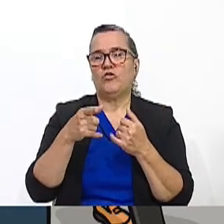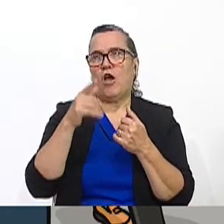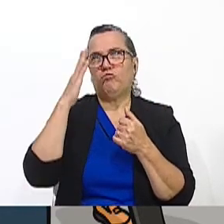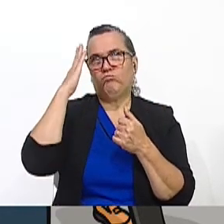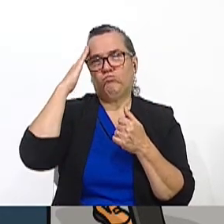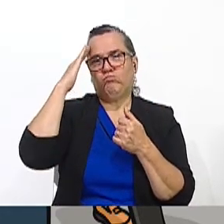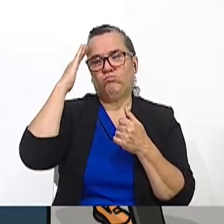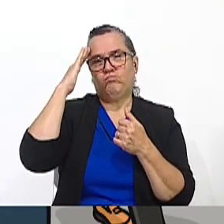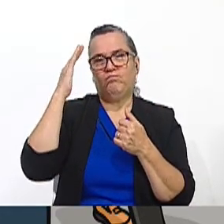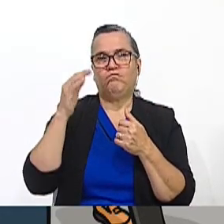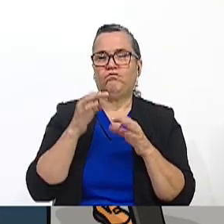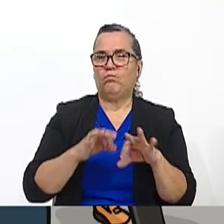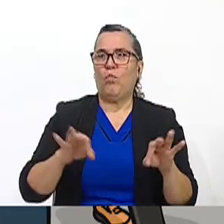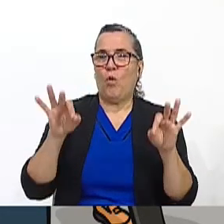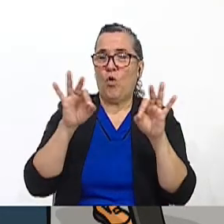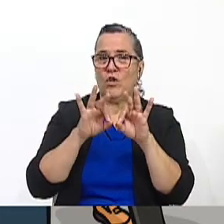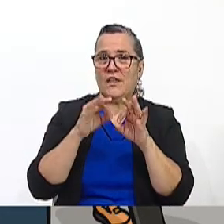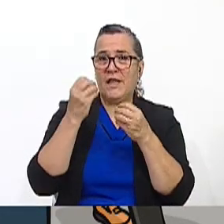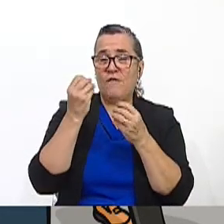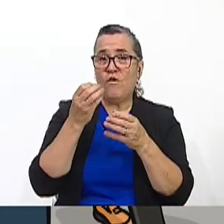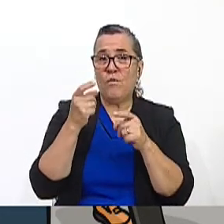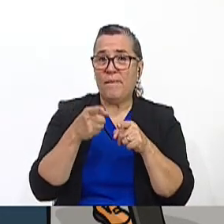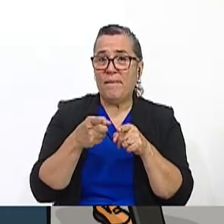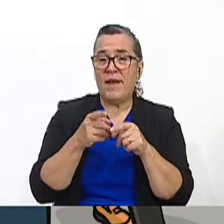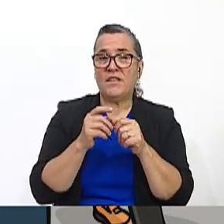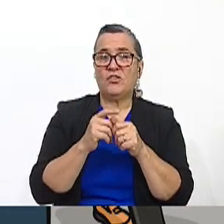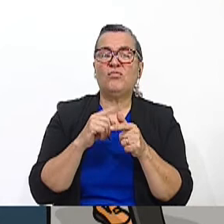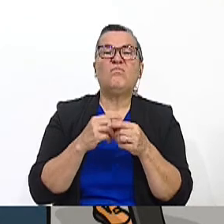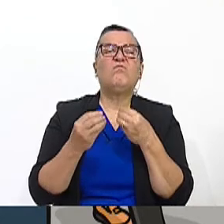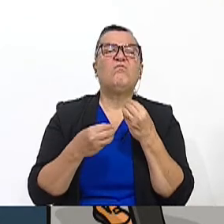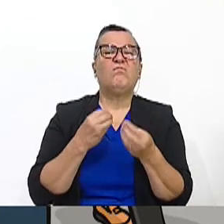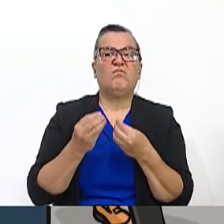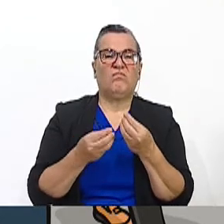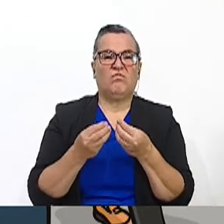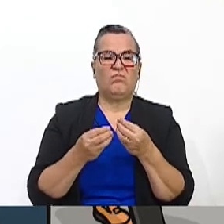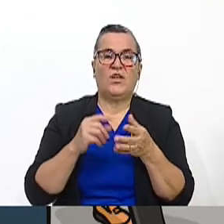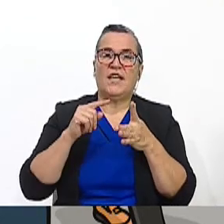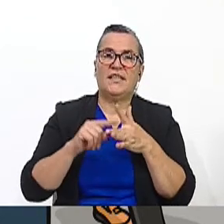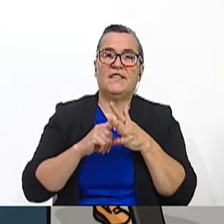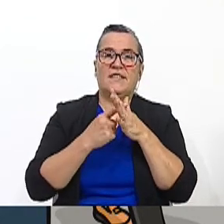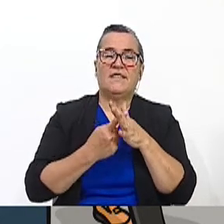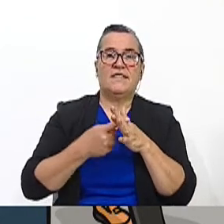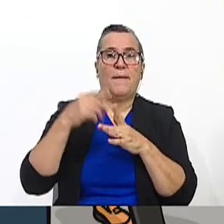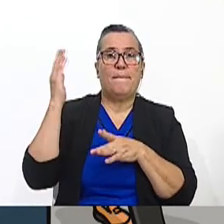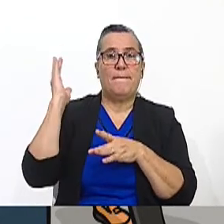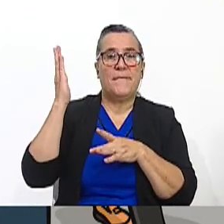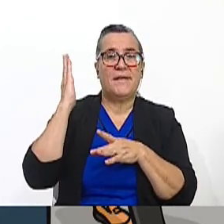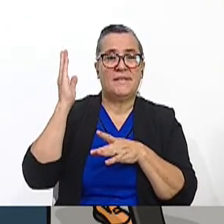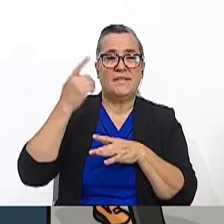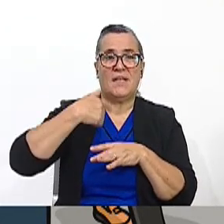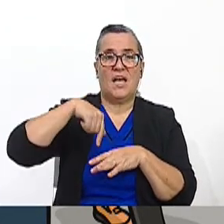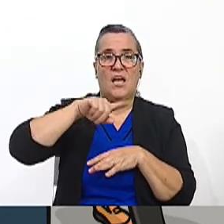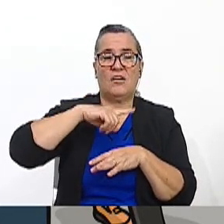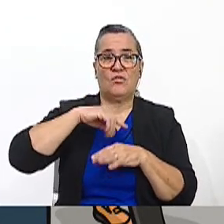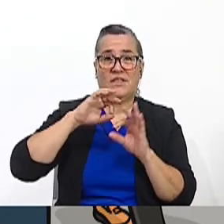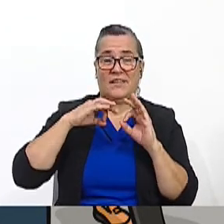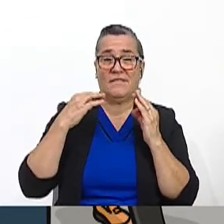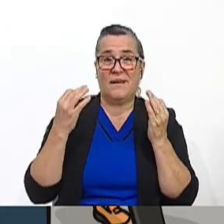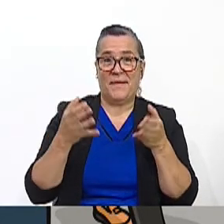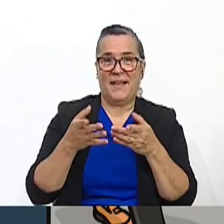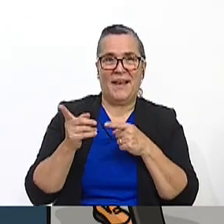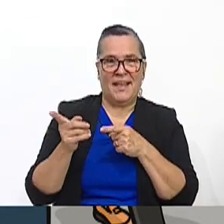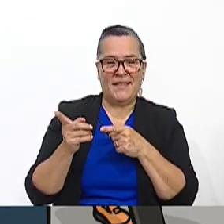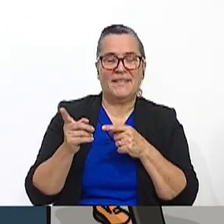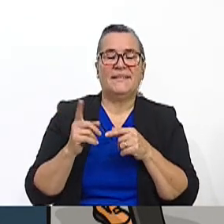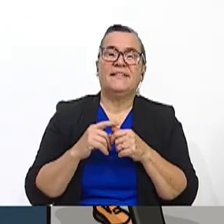this very important information, we're going to start presenting this to our families, right? So,